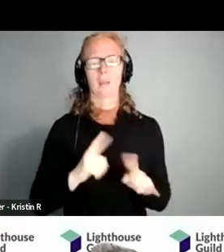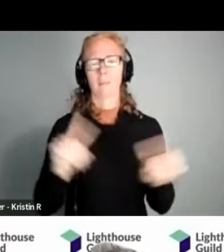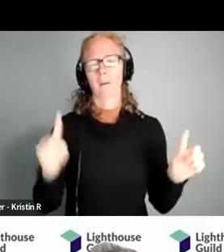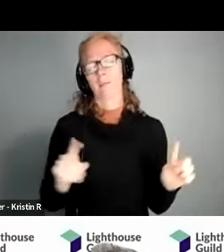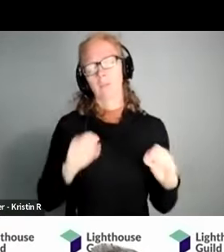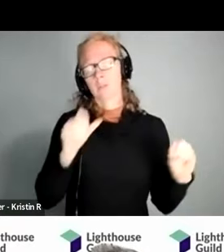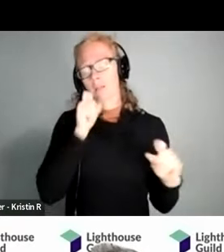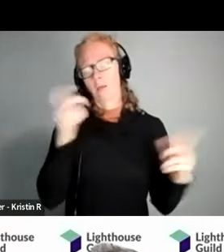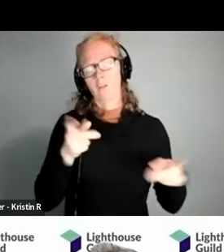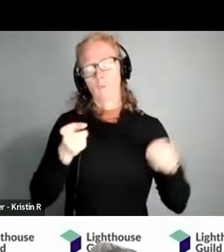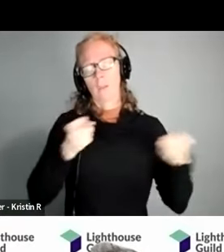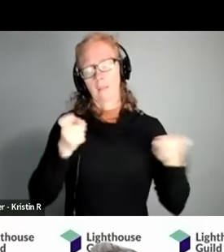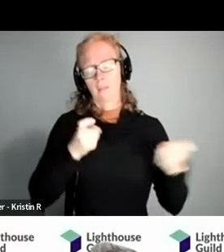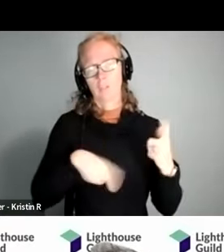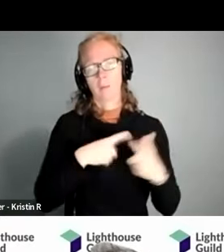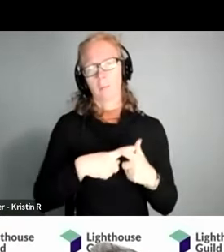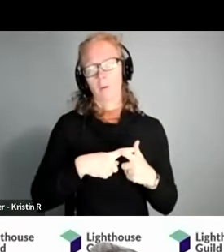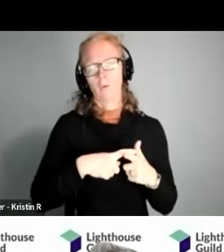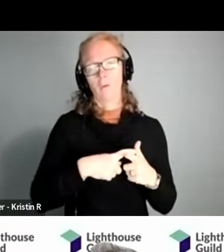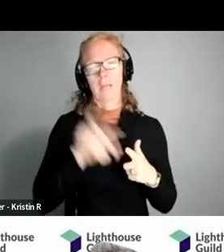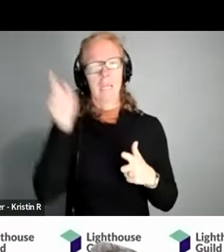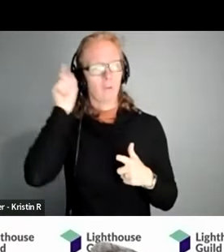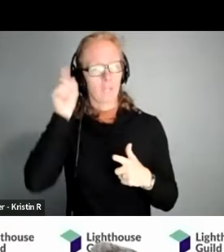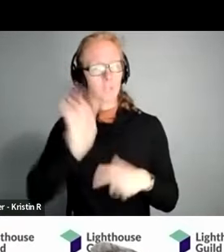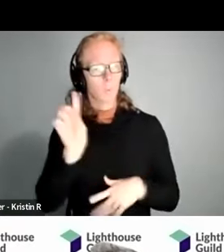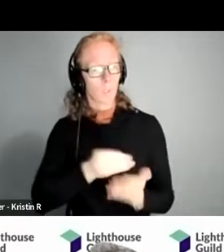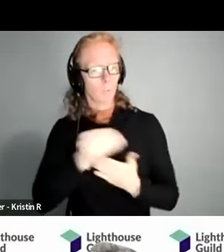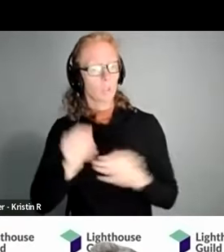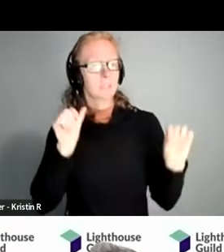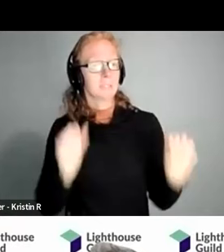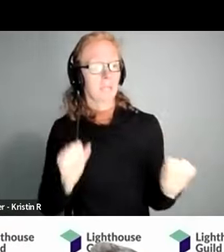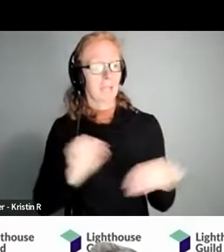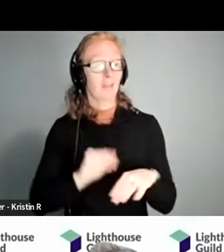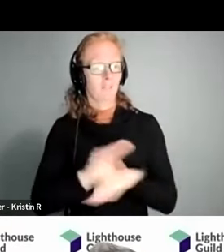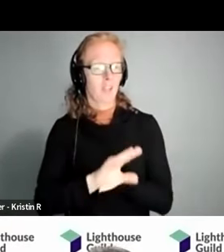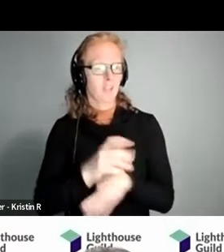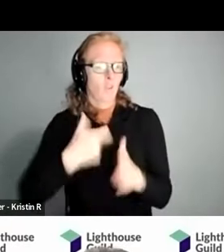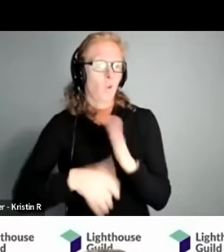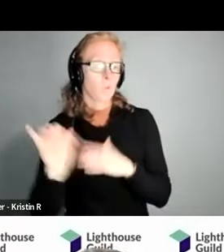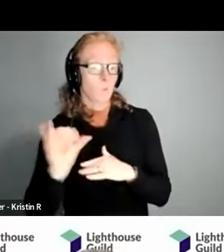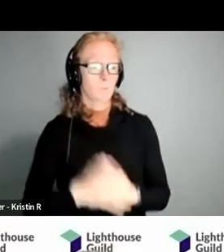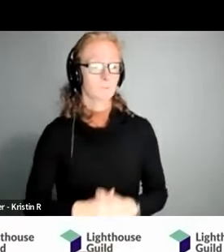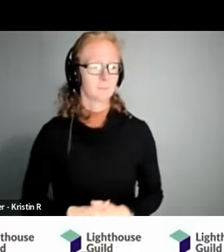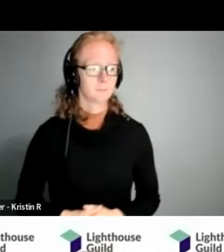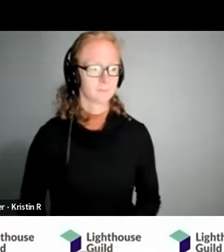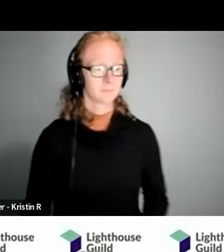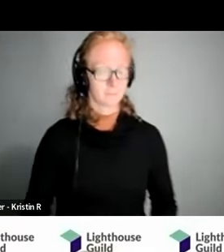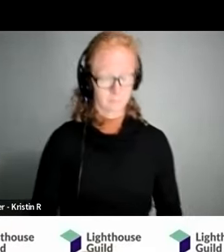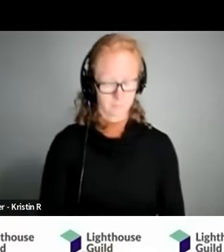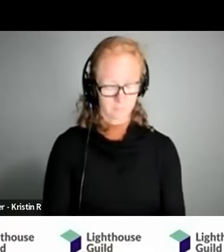much regulation on the cost of hearing aids and where you purchase can affect the cost okay